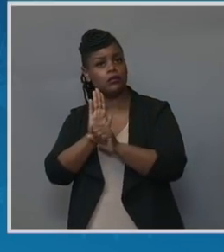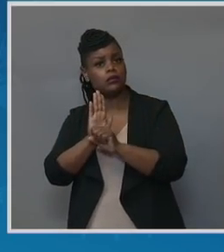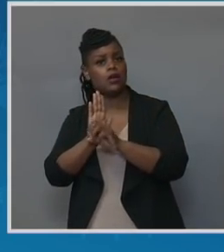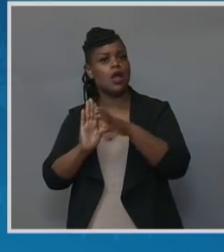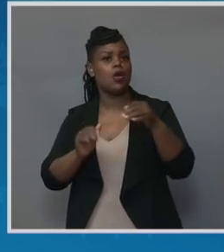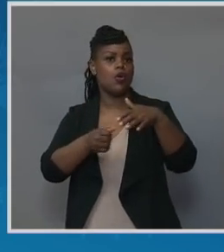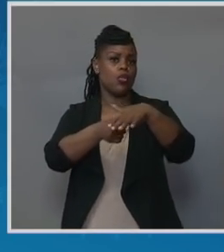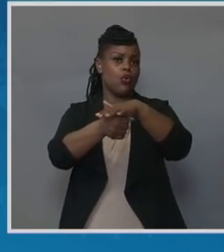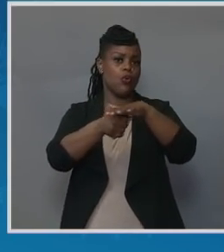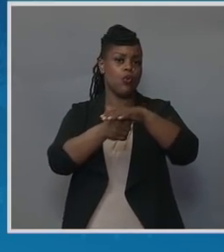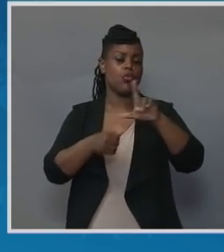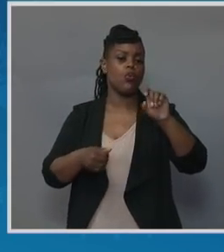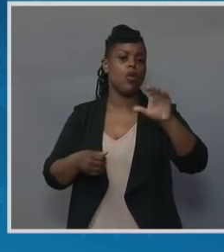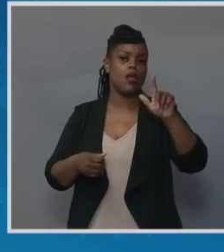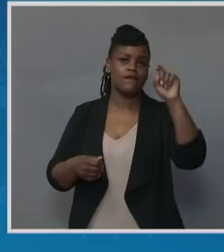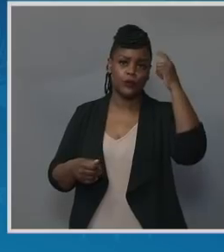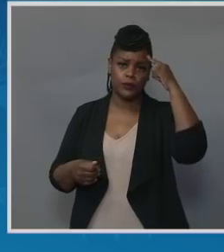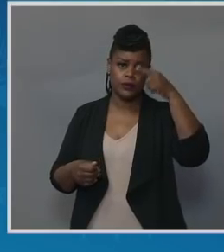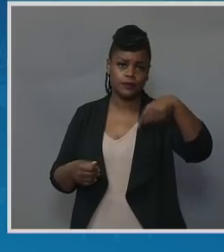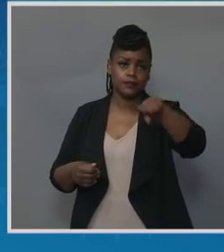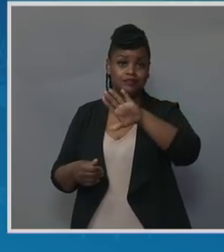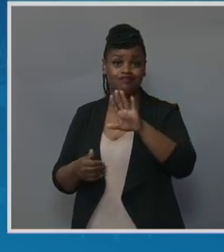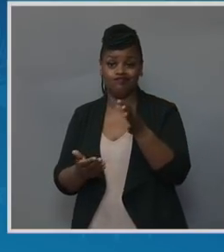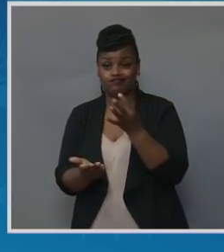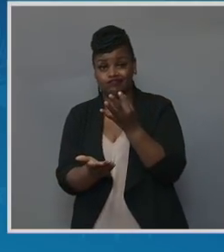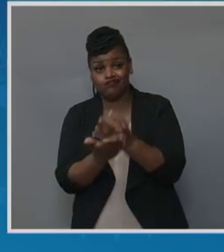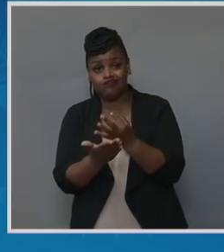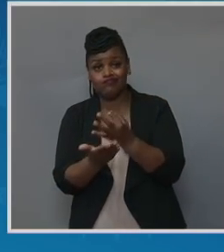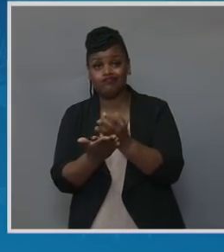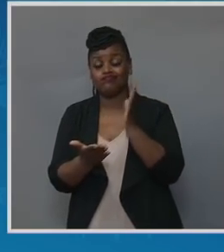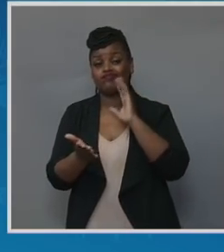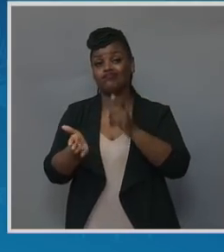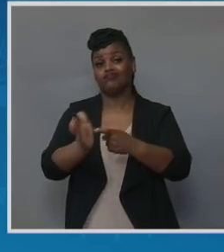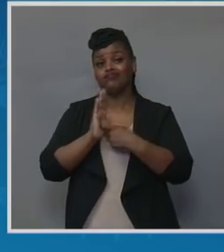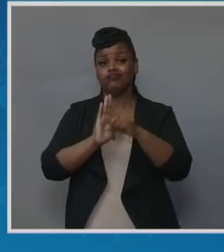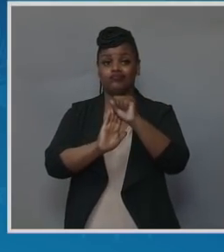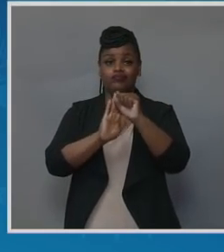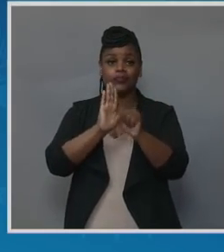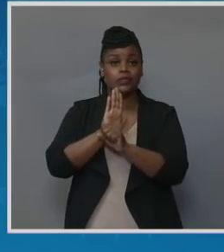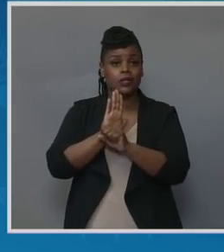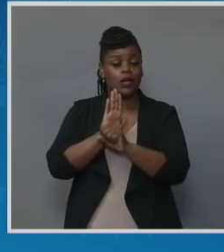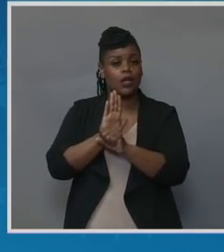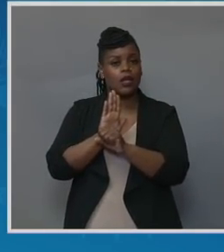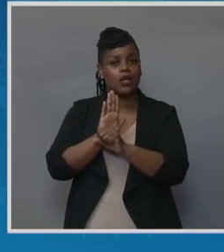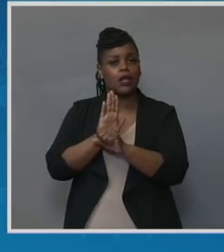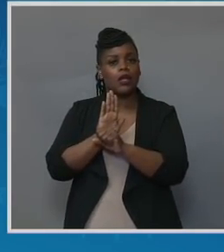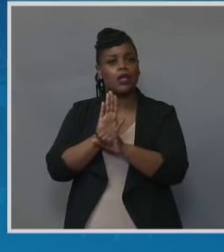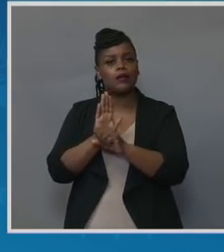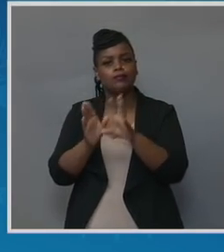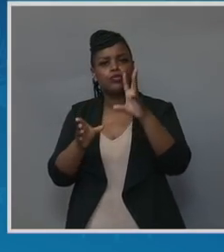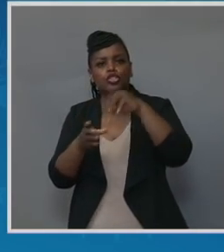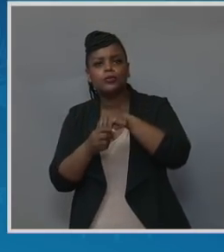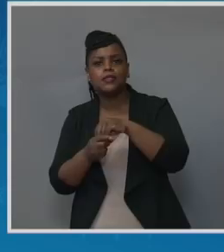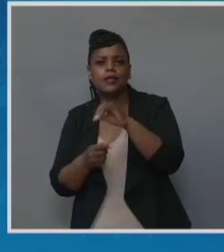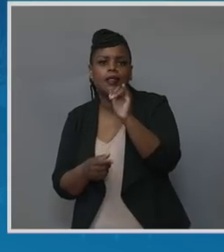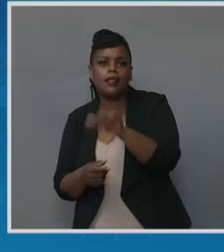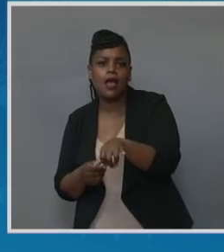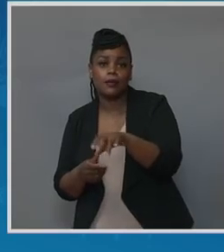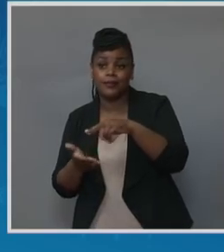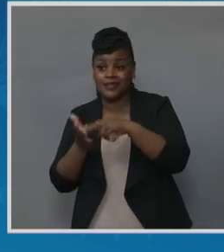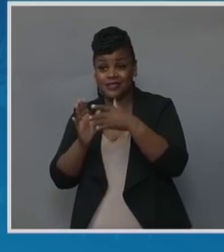because, for example, the funding is going to also require that the states participate in that in terms of the extension of coverage.